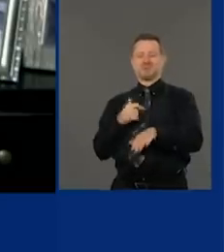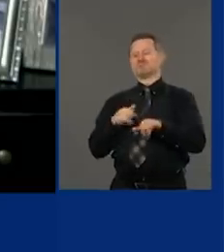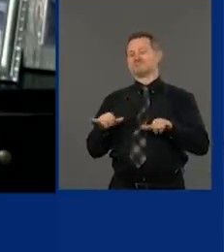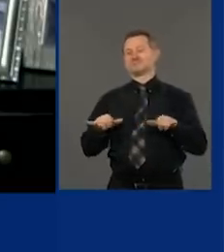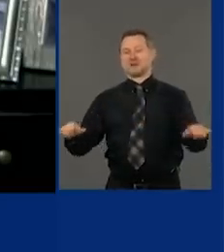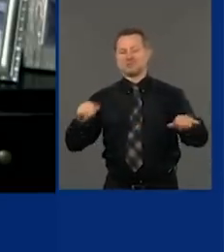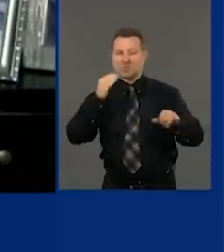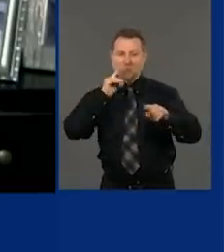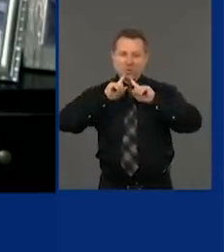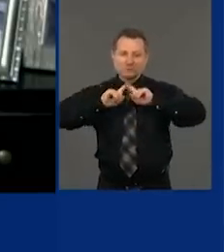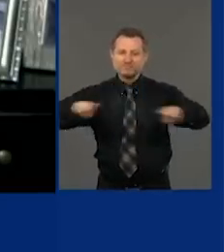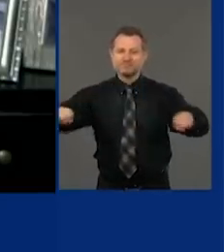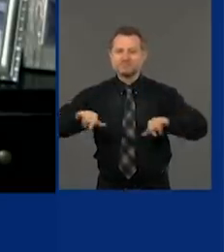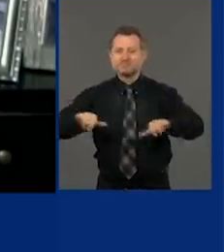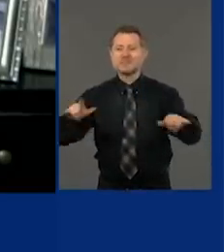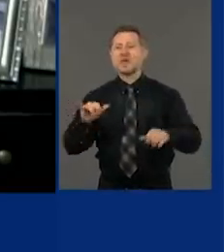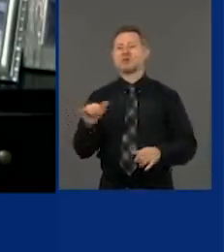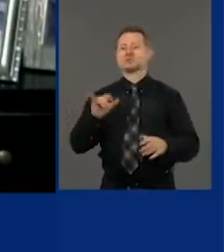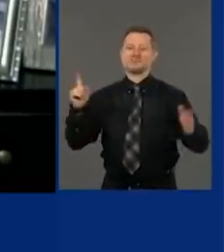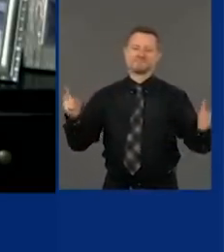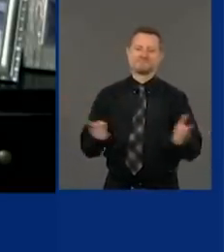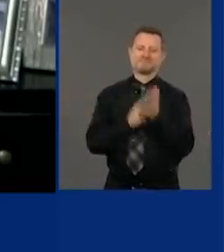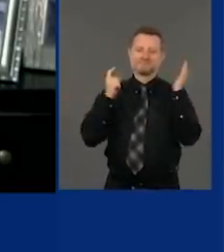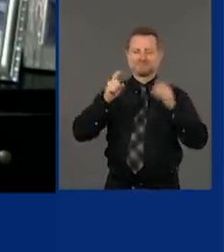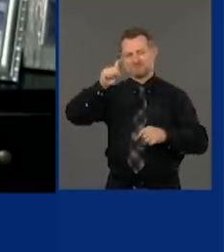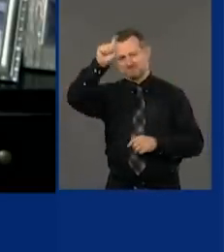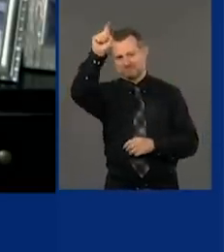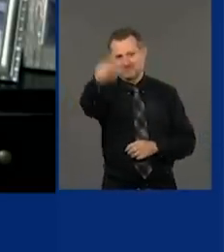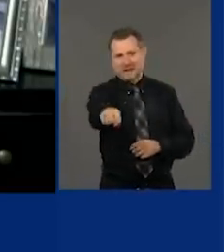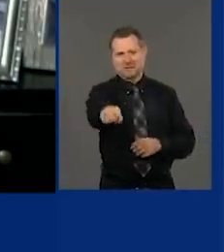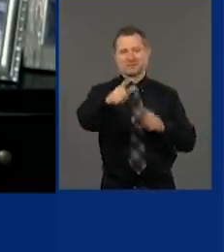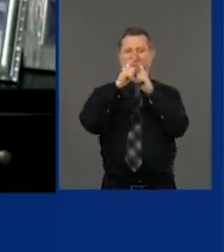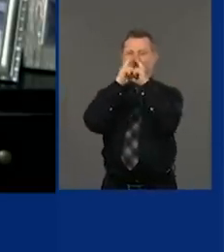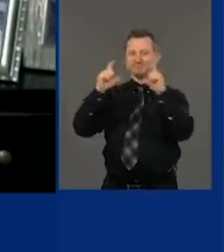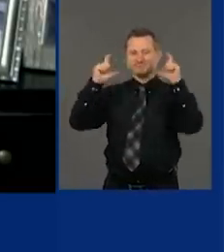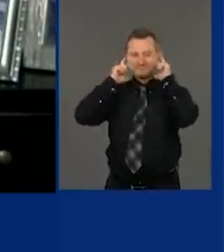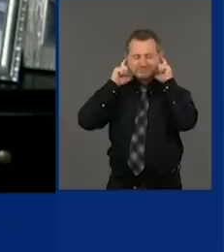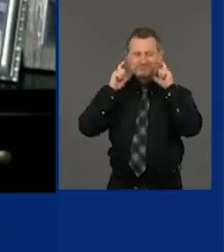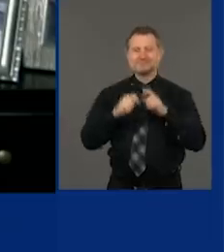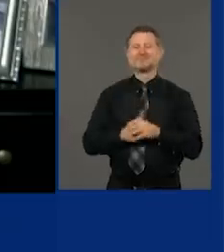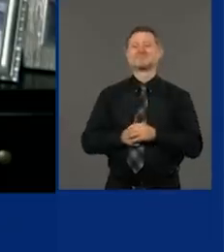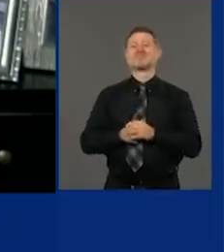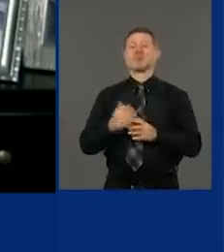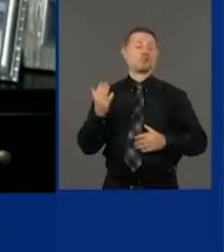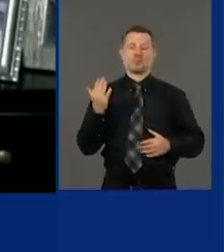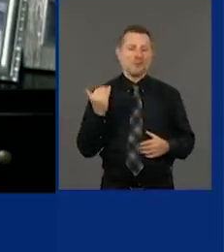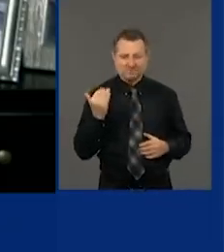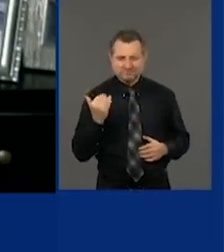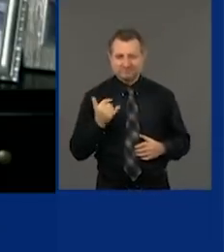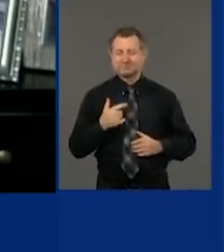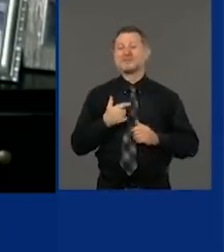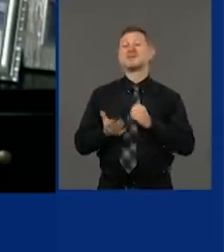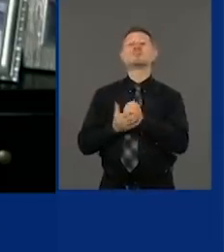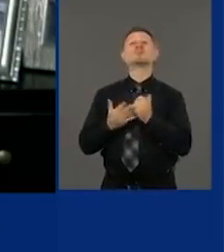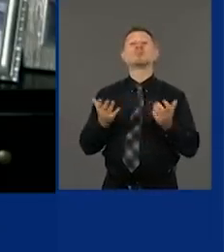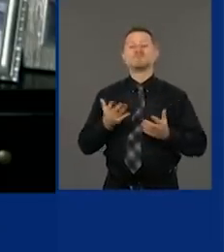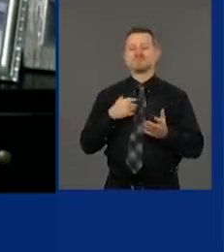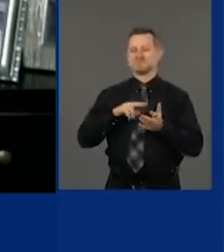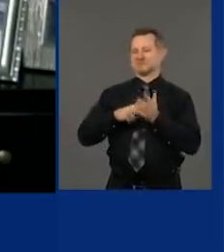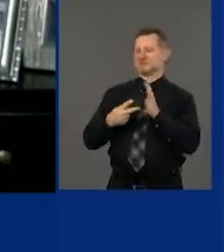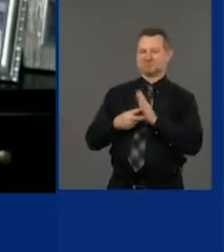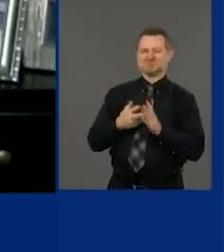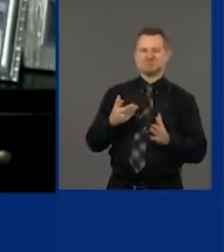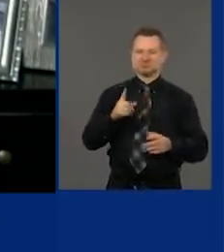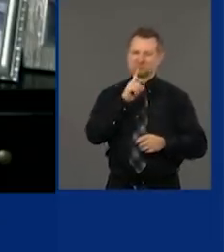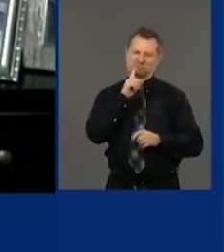instituted a mask mandate. The benefit of that is, one, us taking a very clear position as a